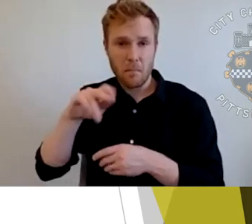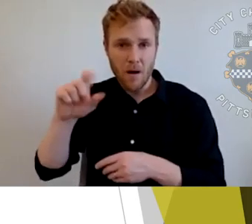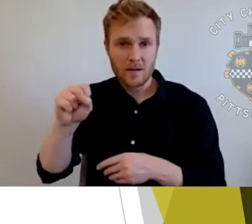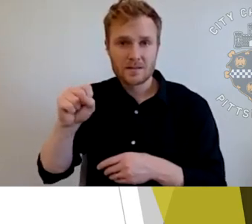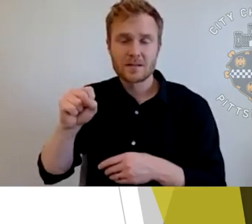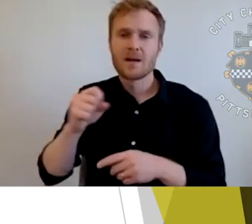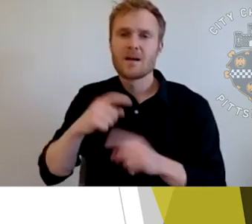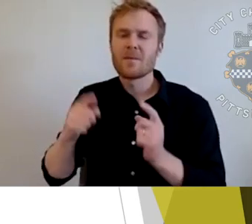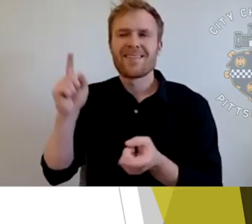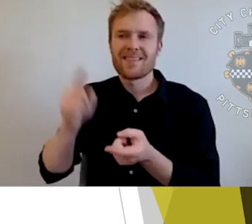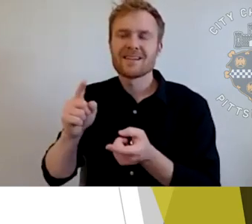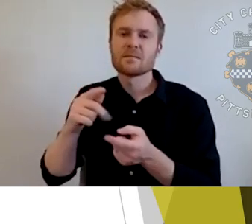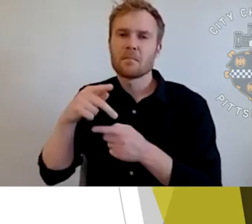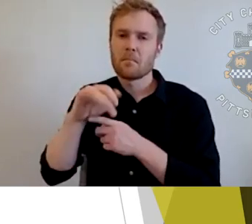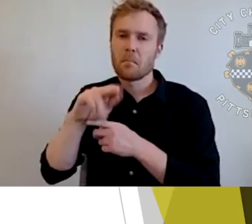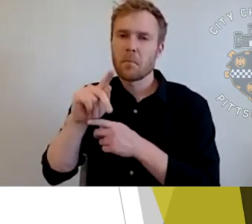types of items.